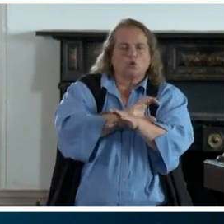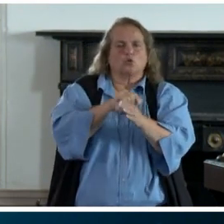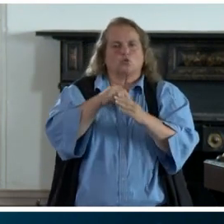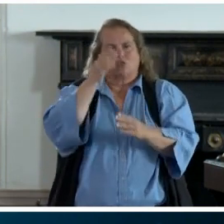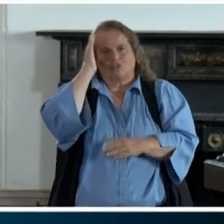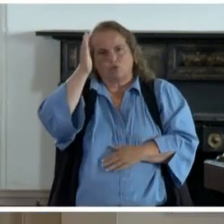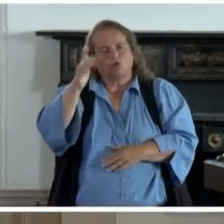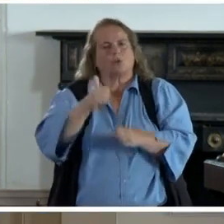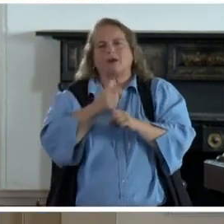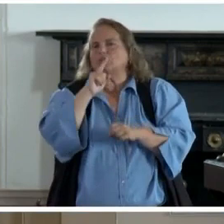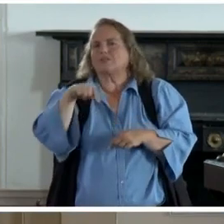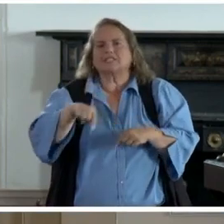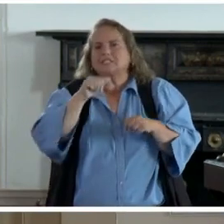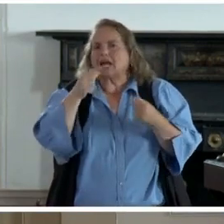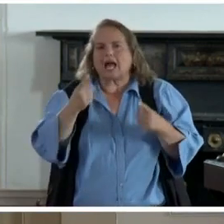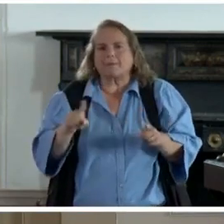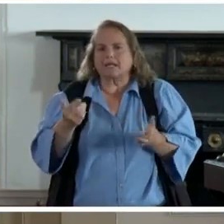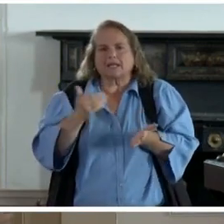again.